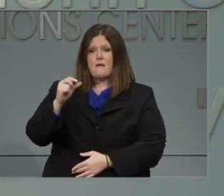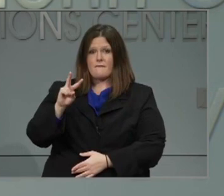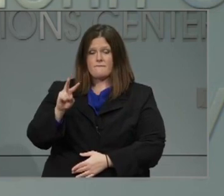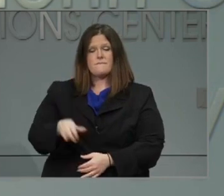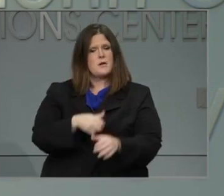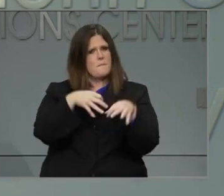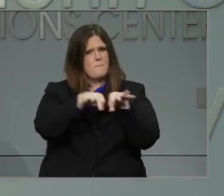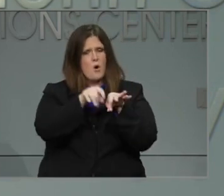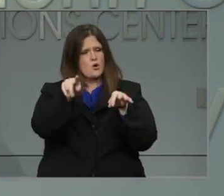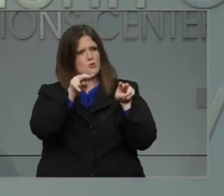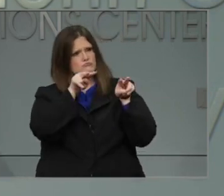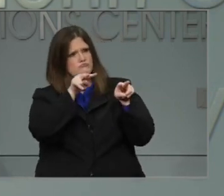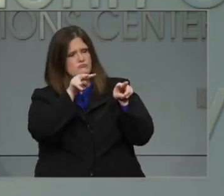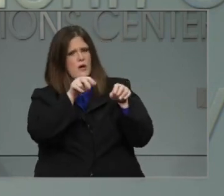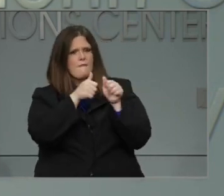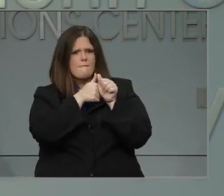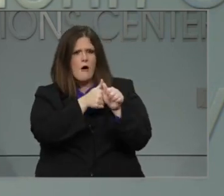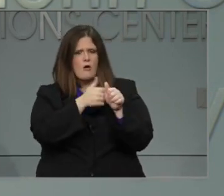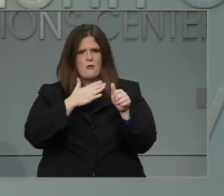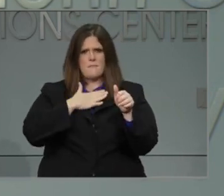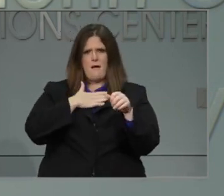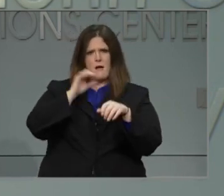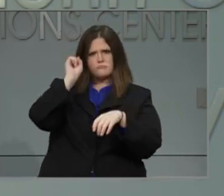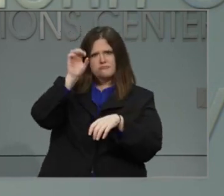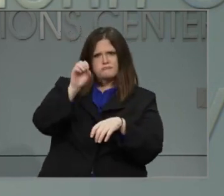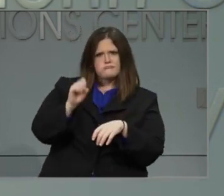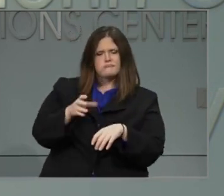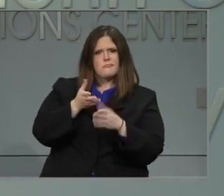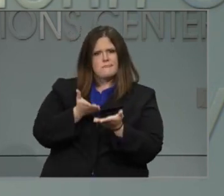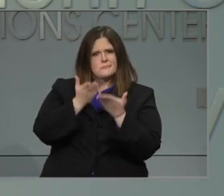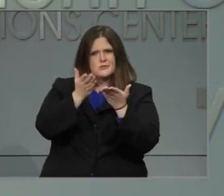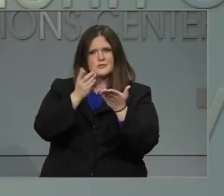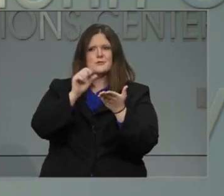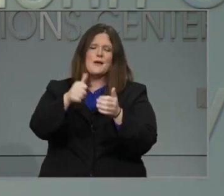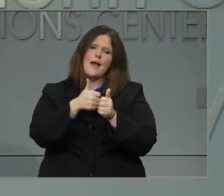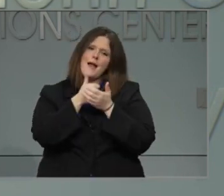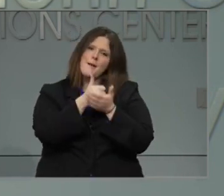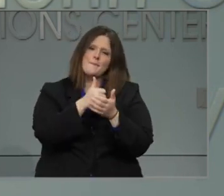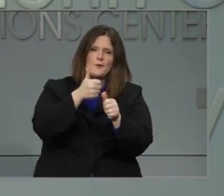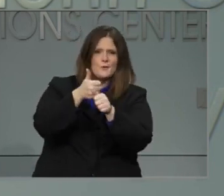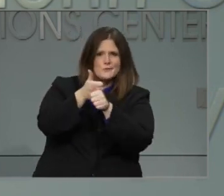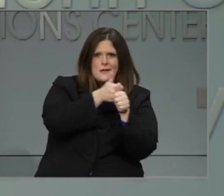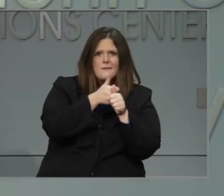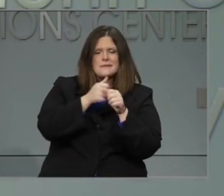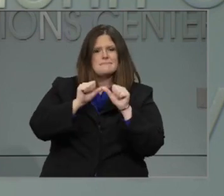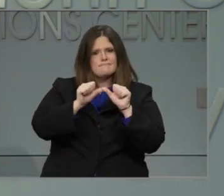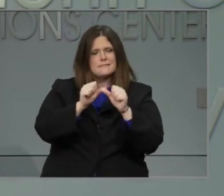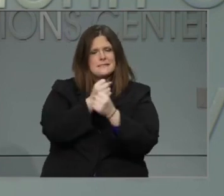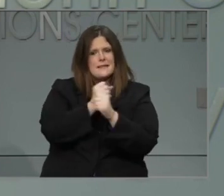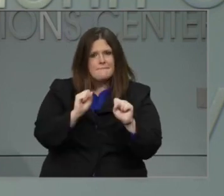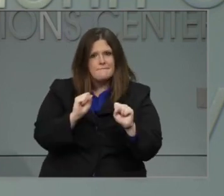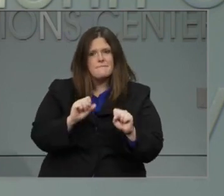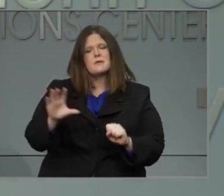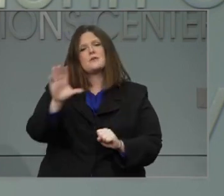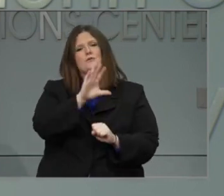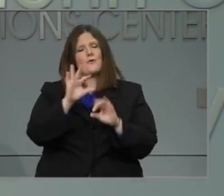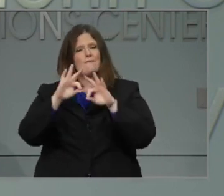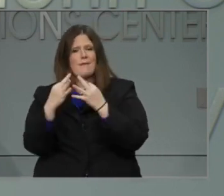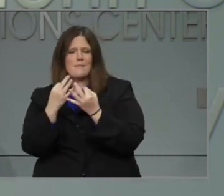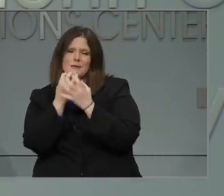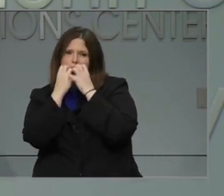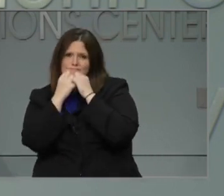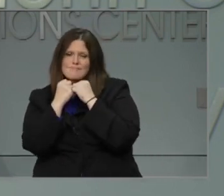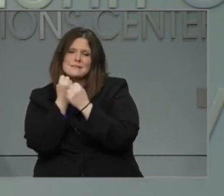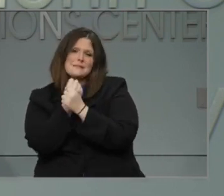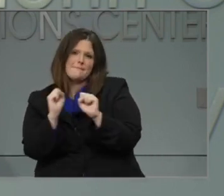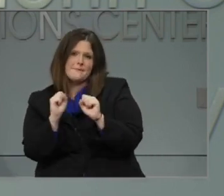these steps, you can enhance your safety and those of your loved ones. And don't forget, whatever your reason, now's the time to get